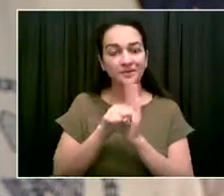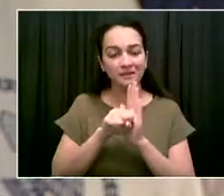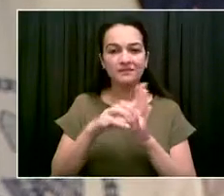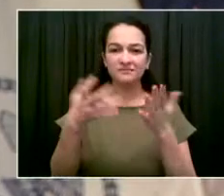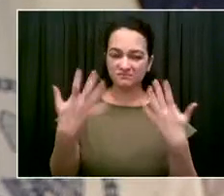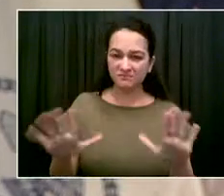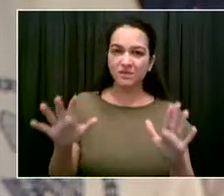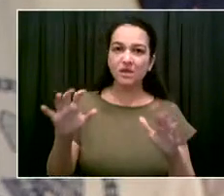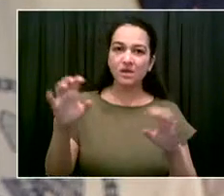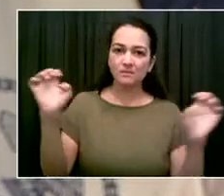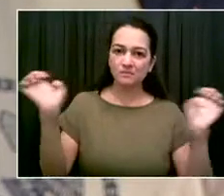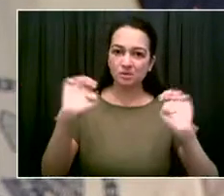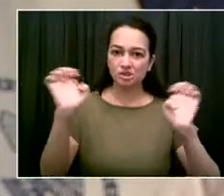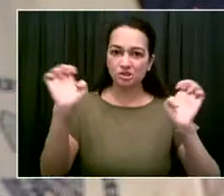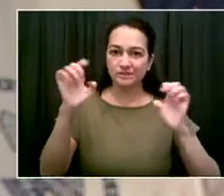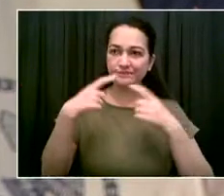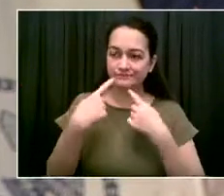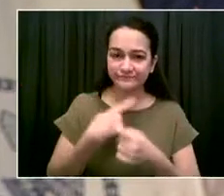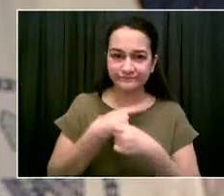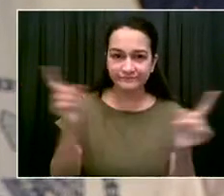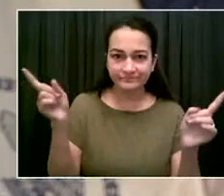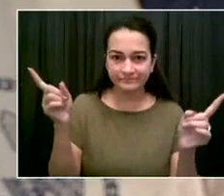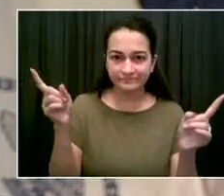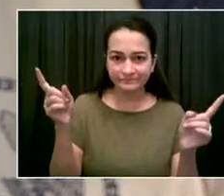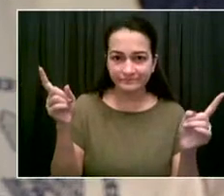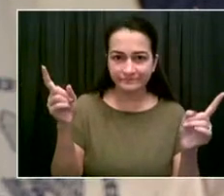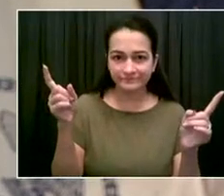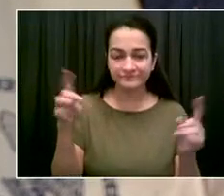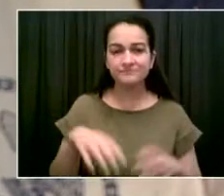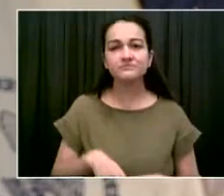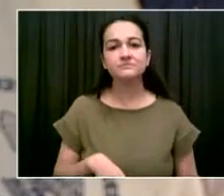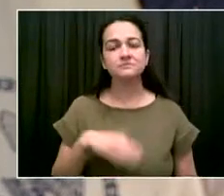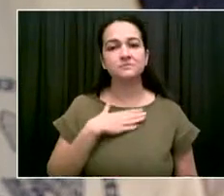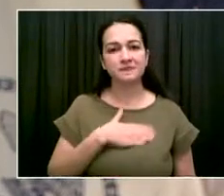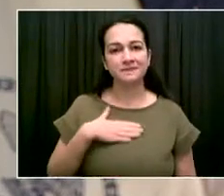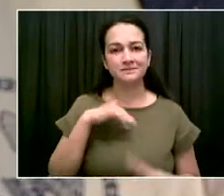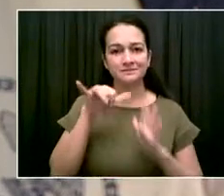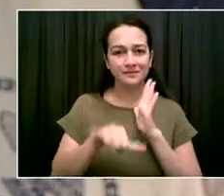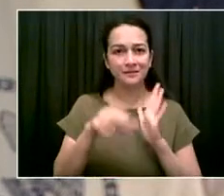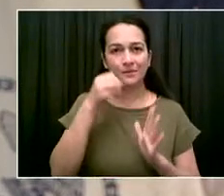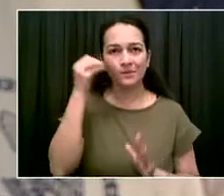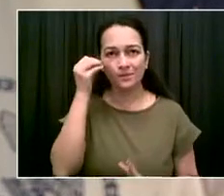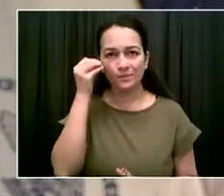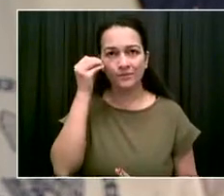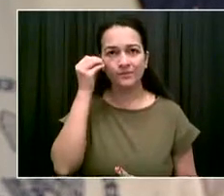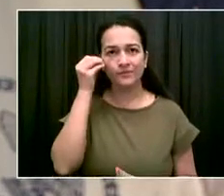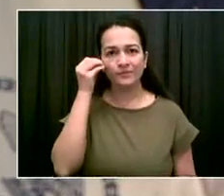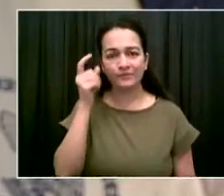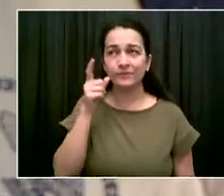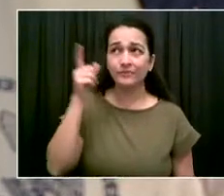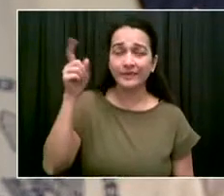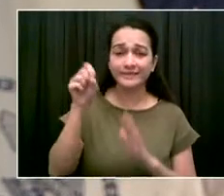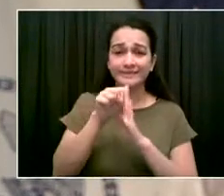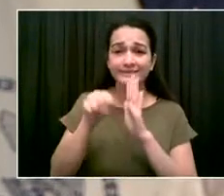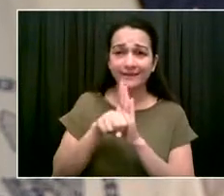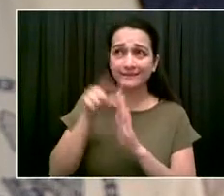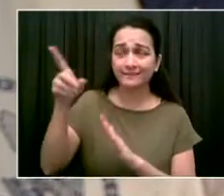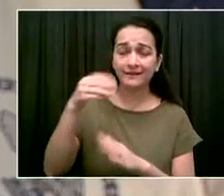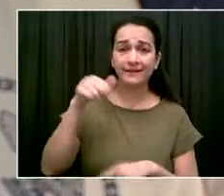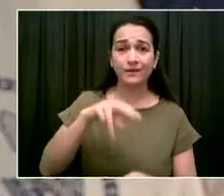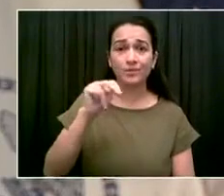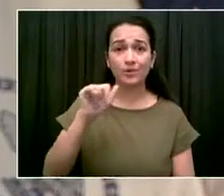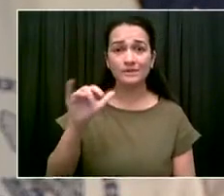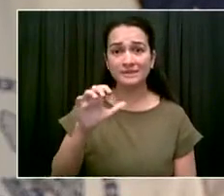access everything, every tool that we might need in this situation. The state obviously has done the same for a number of areas around the state.